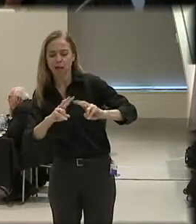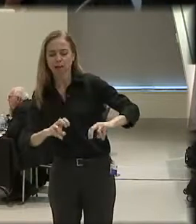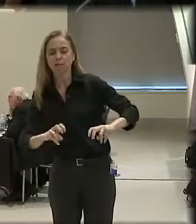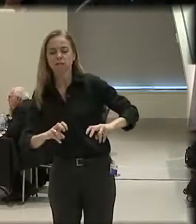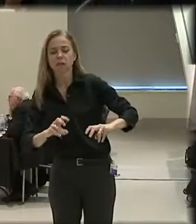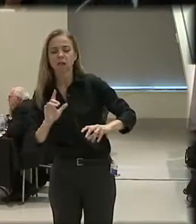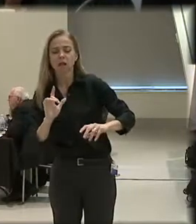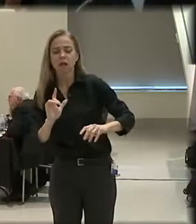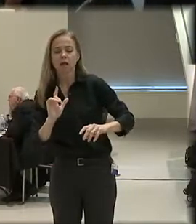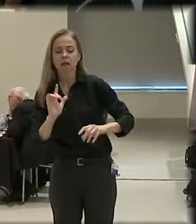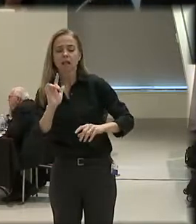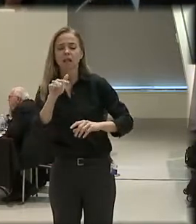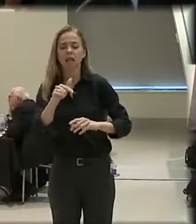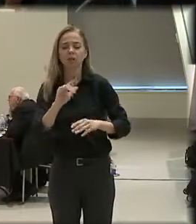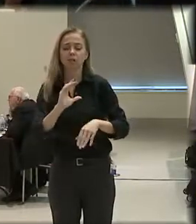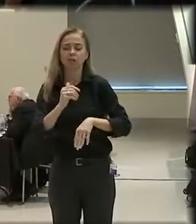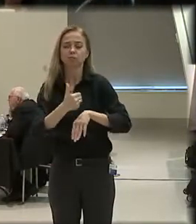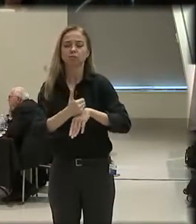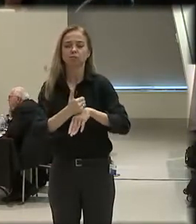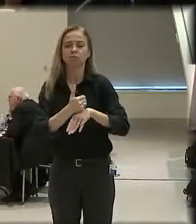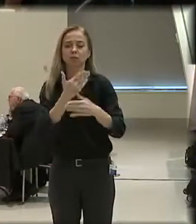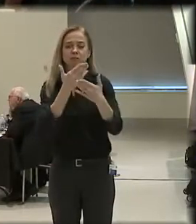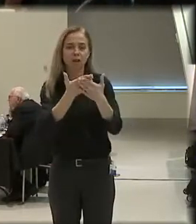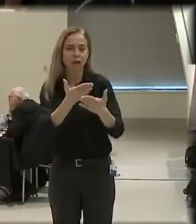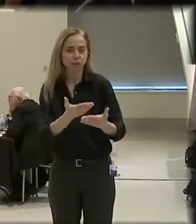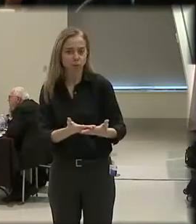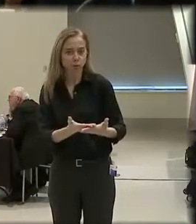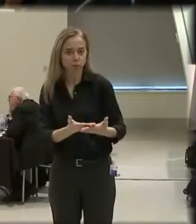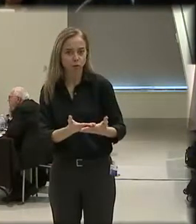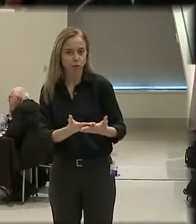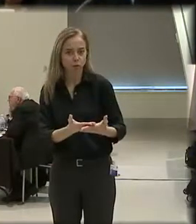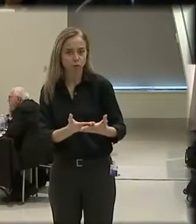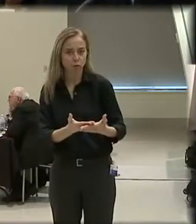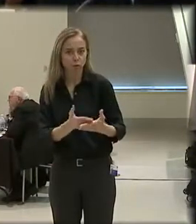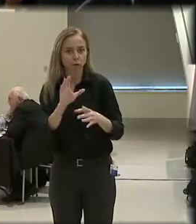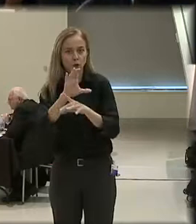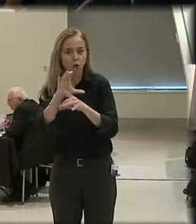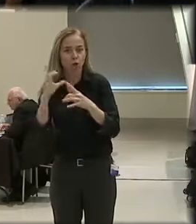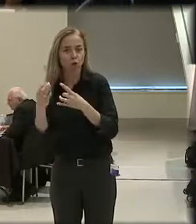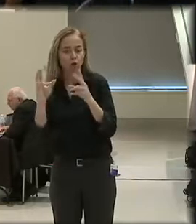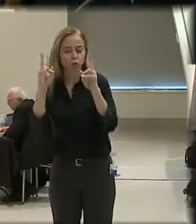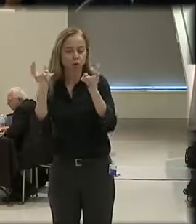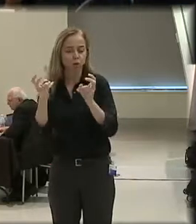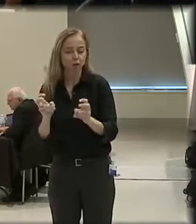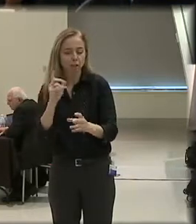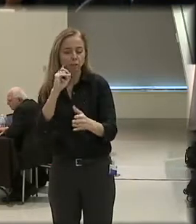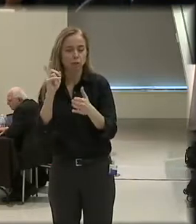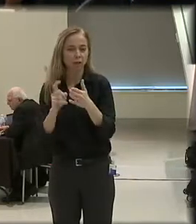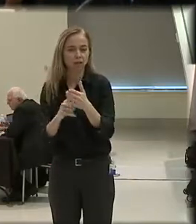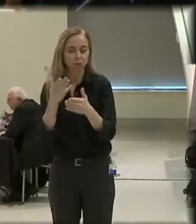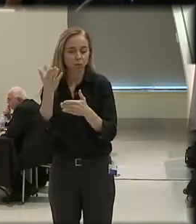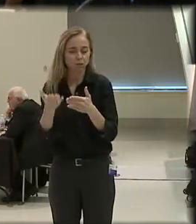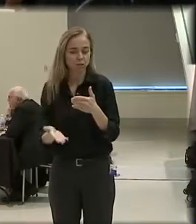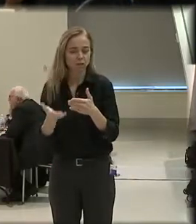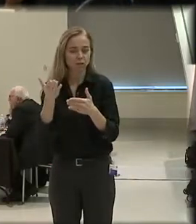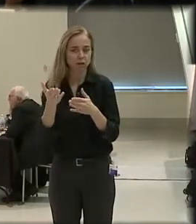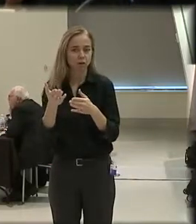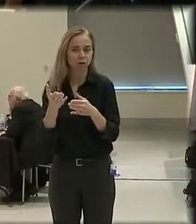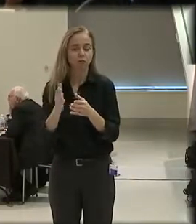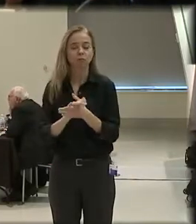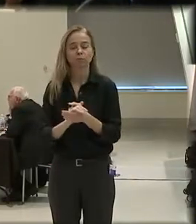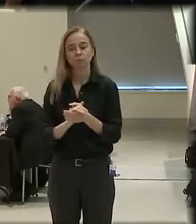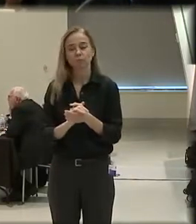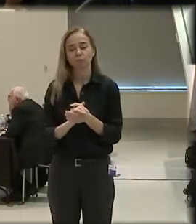and laid bare sort of the factual and practical cultural issues that were present there as an outside agency.